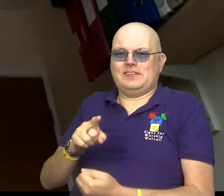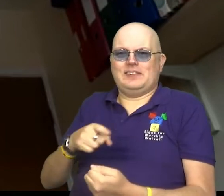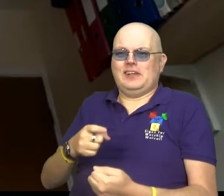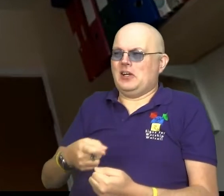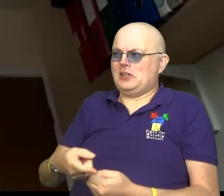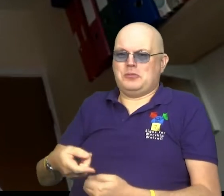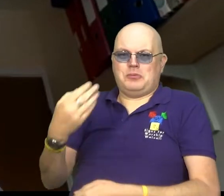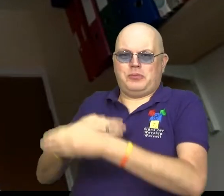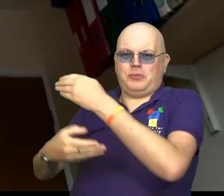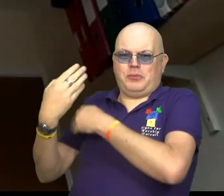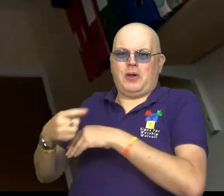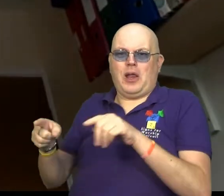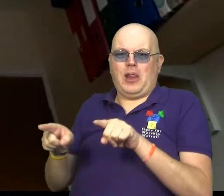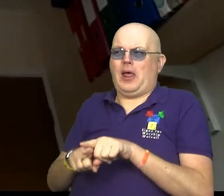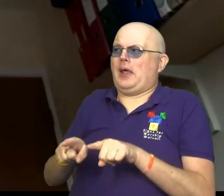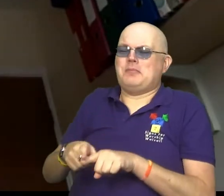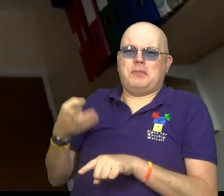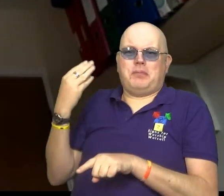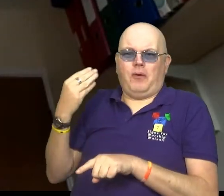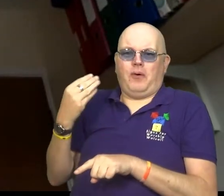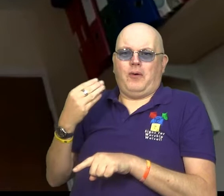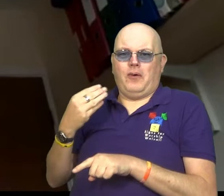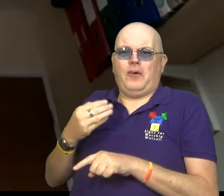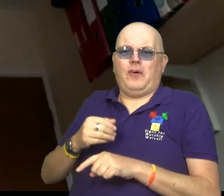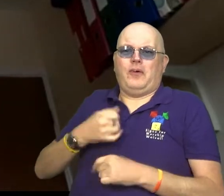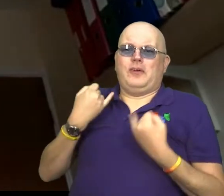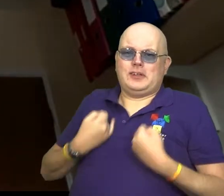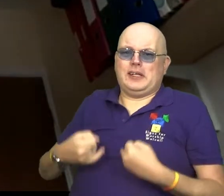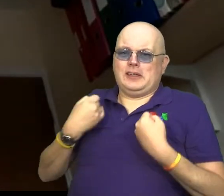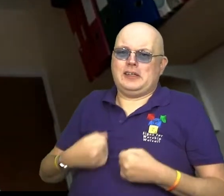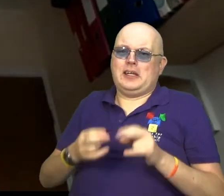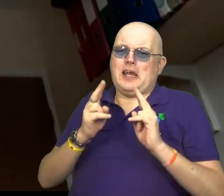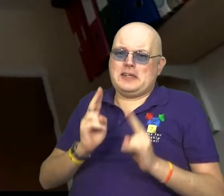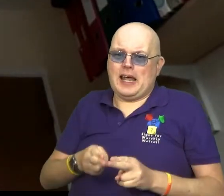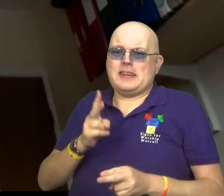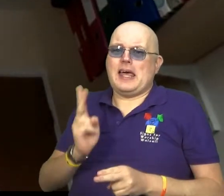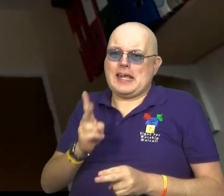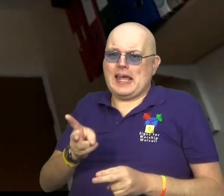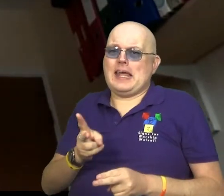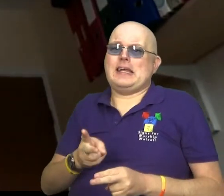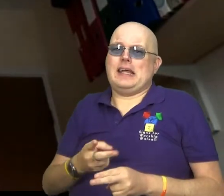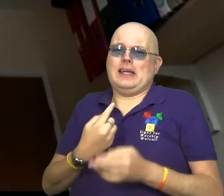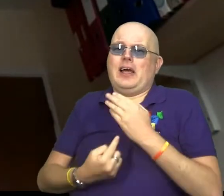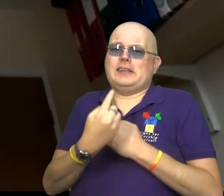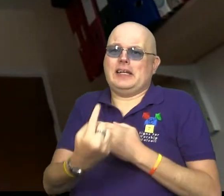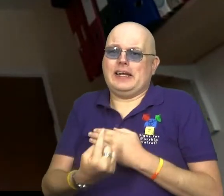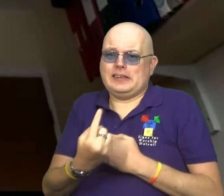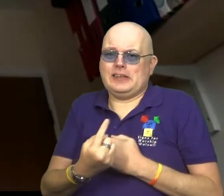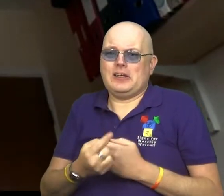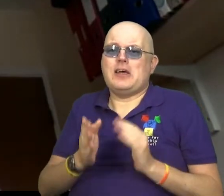backslide into yet another round of sickness, death and isolation.